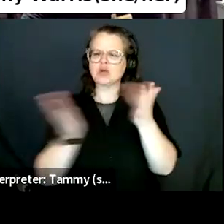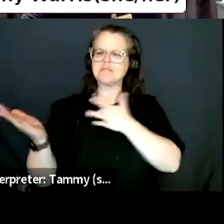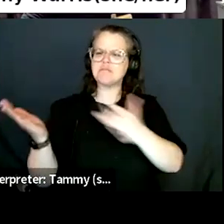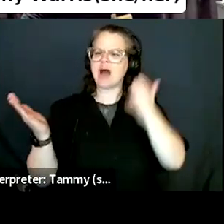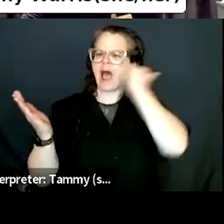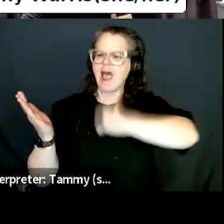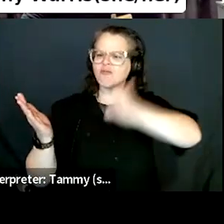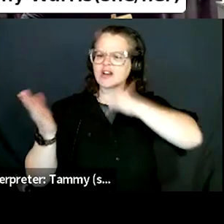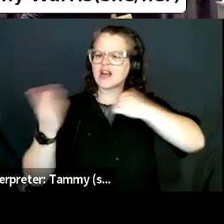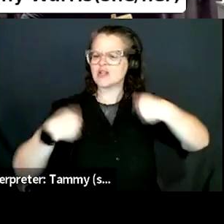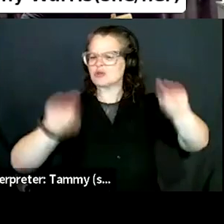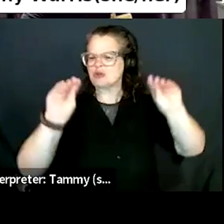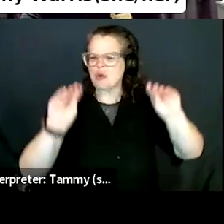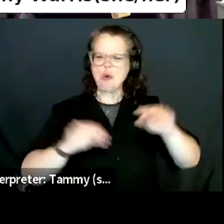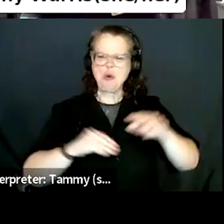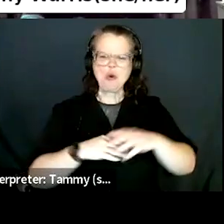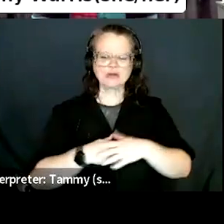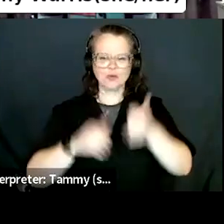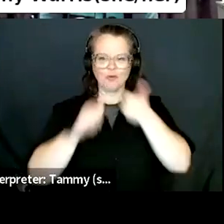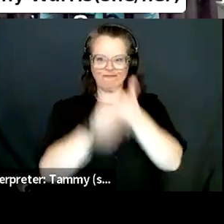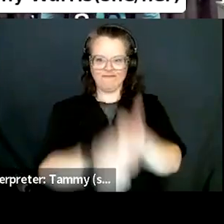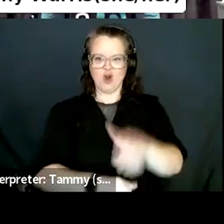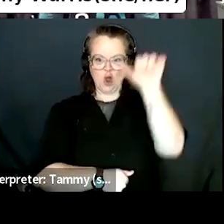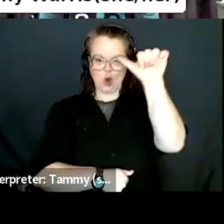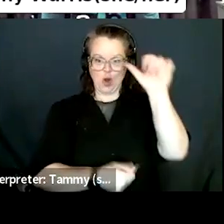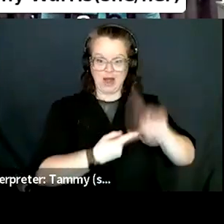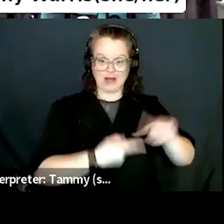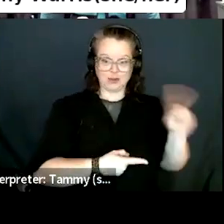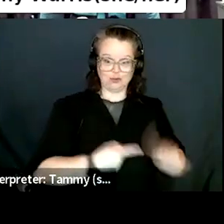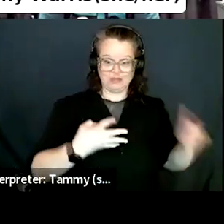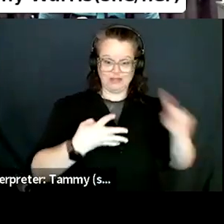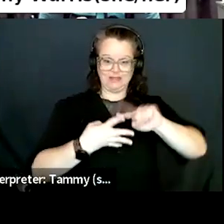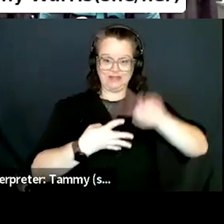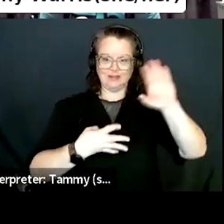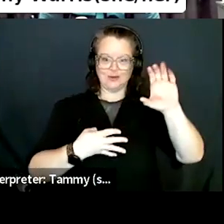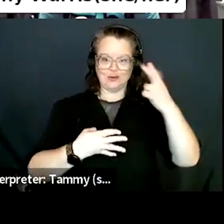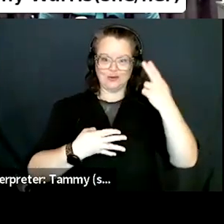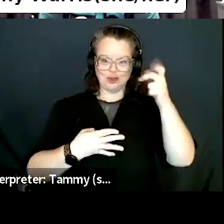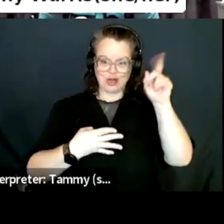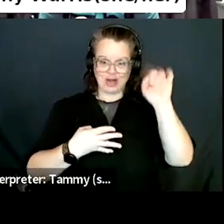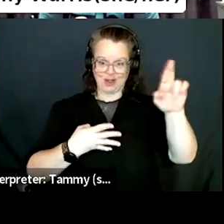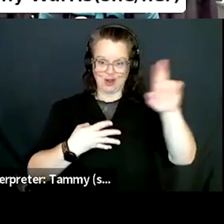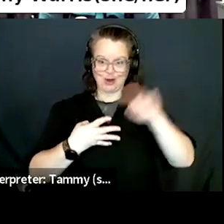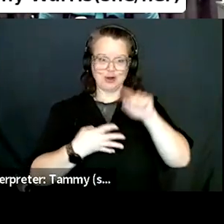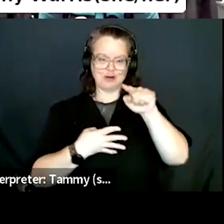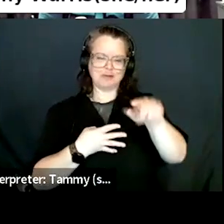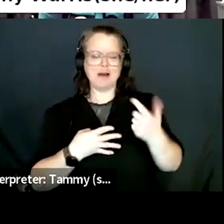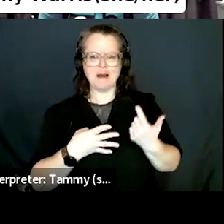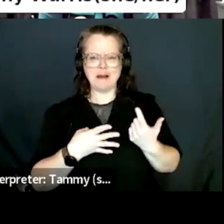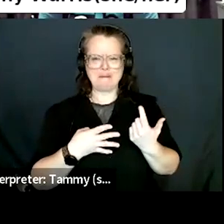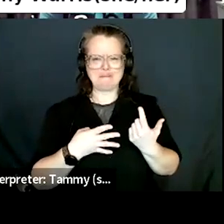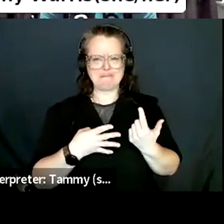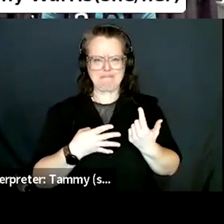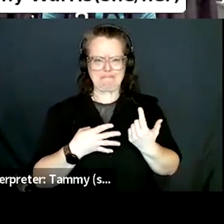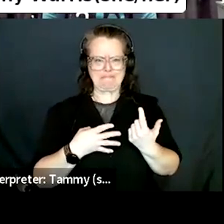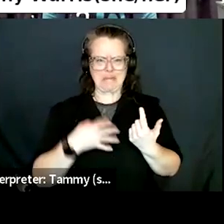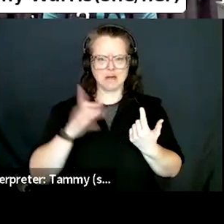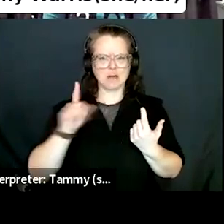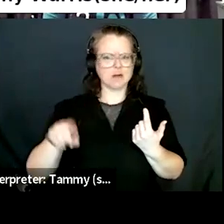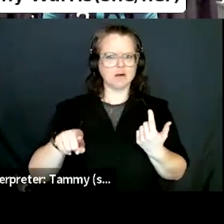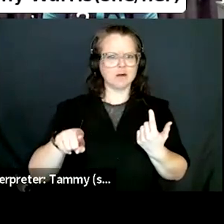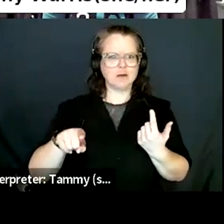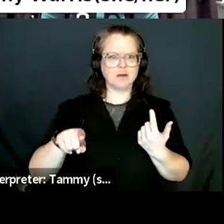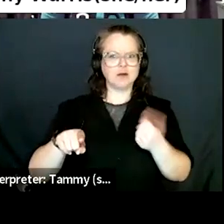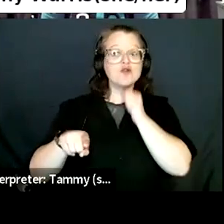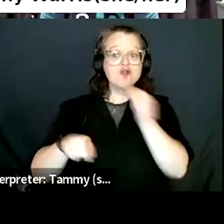We'll go alphabetically. Uh, Chandler. Um, off season for us, like